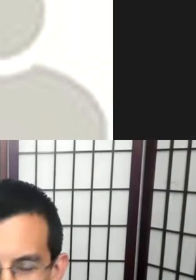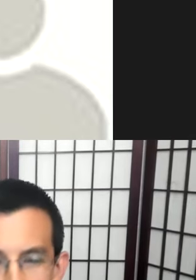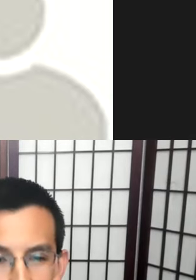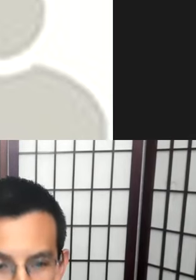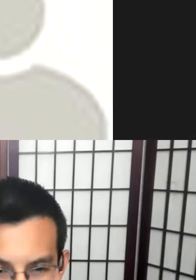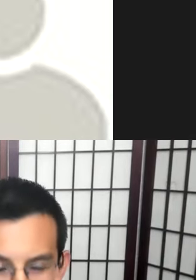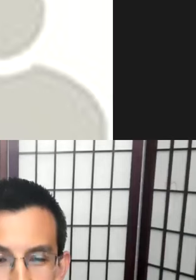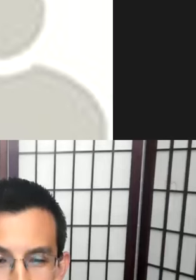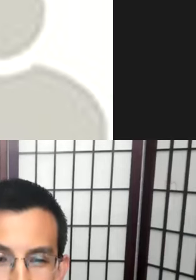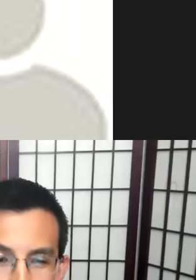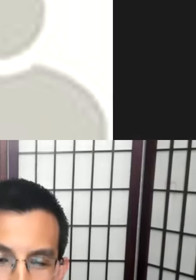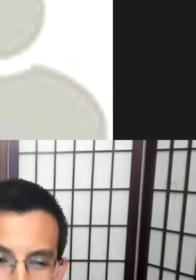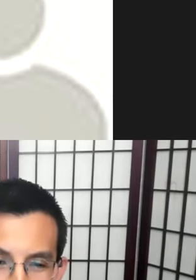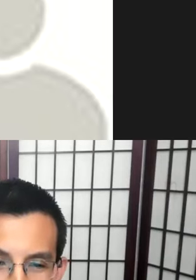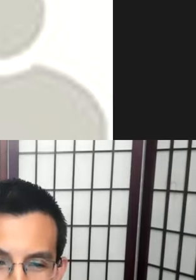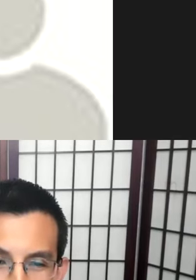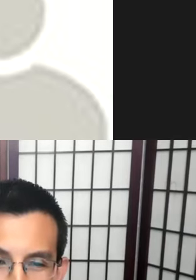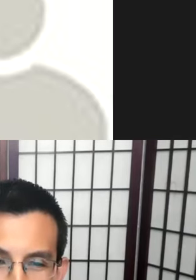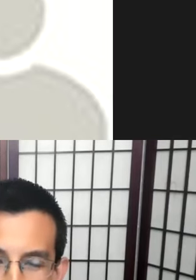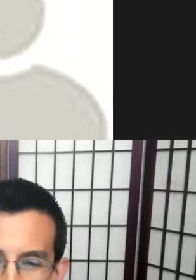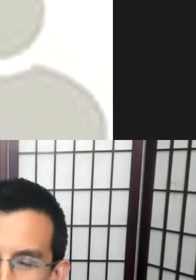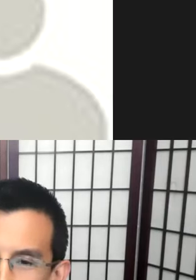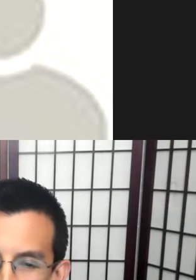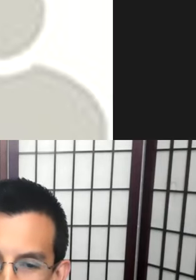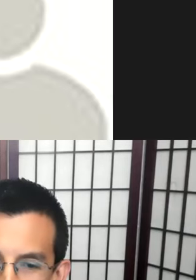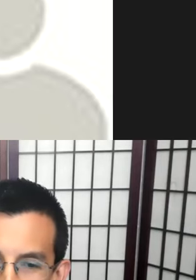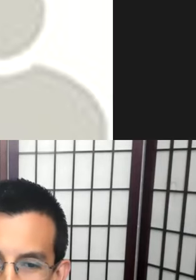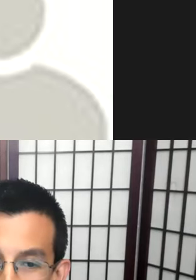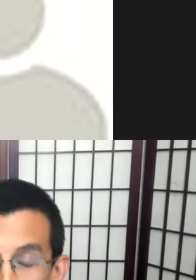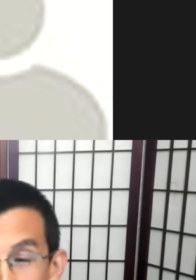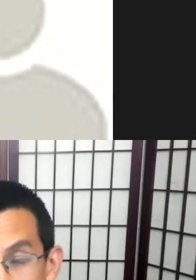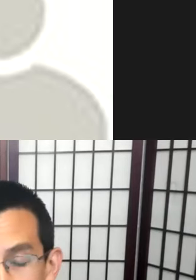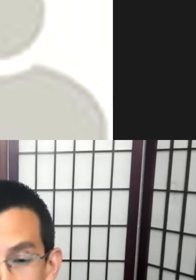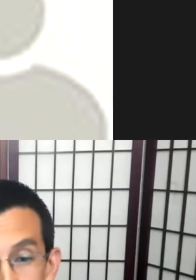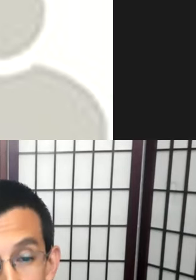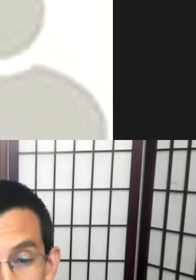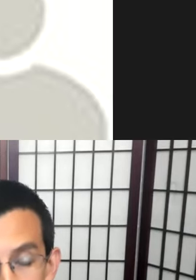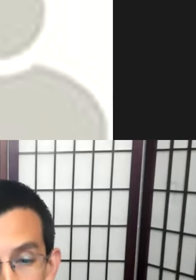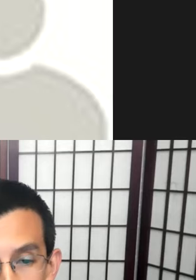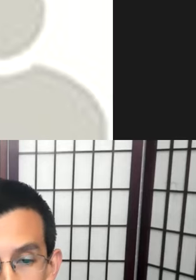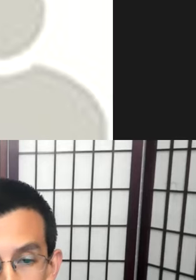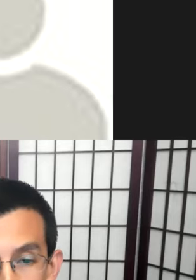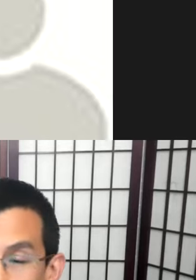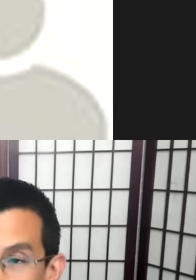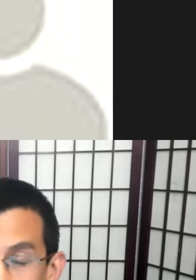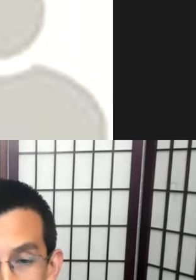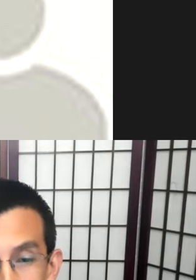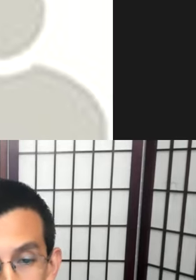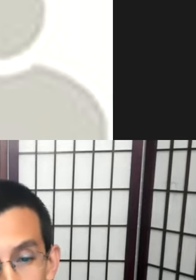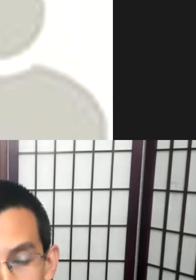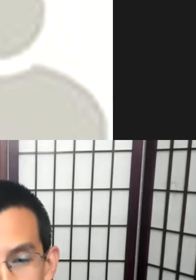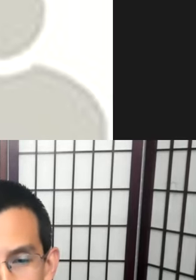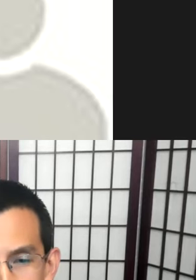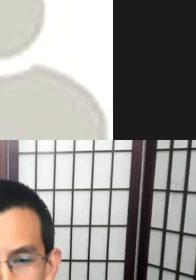sort of bleed onto the languages that are more recently dormant, or perhaps that have been dormant for some time, but the communities are